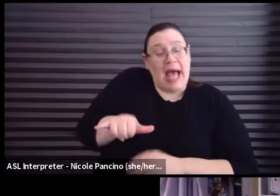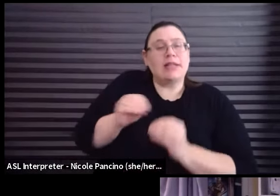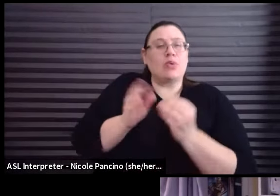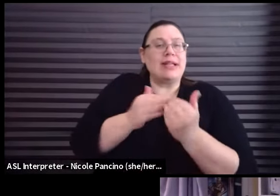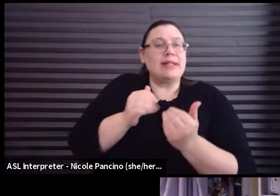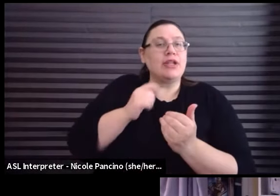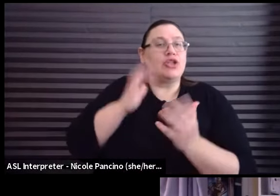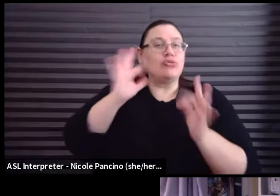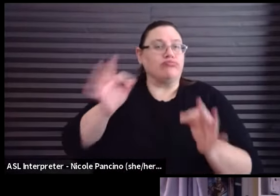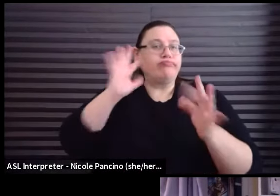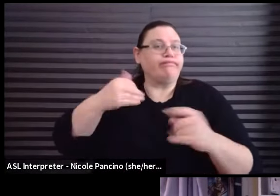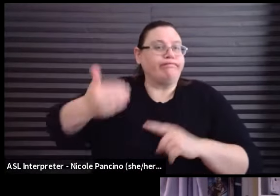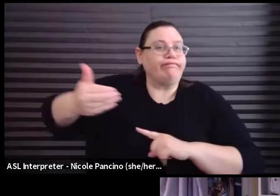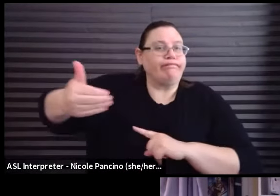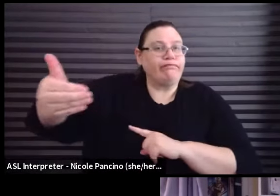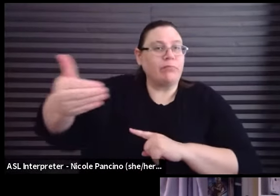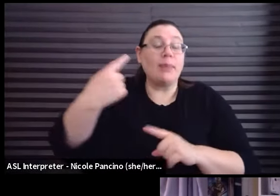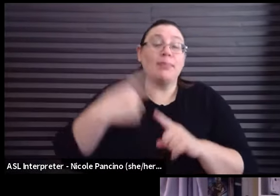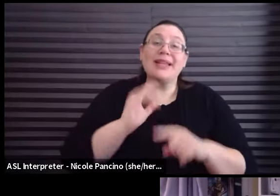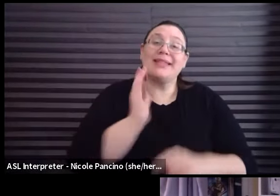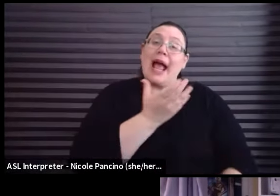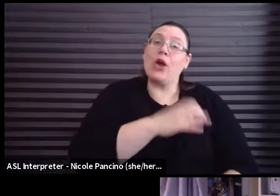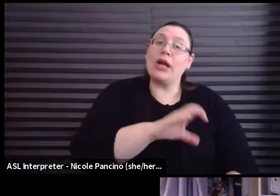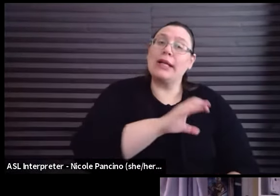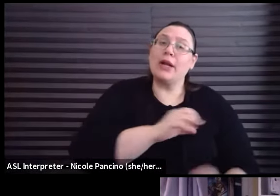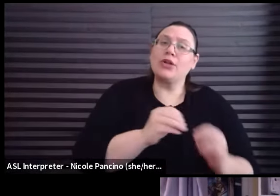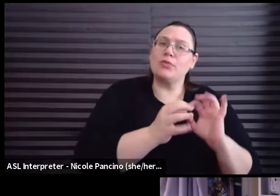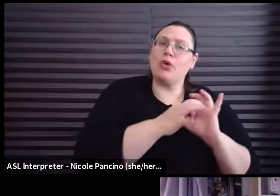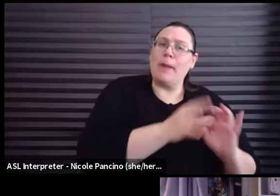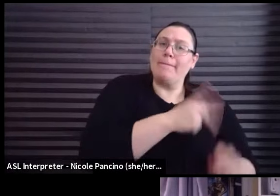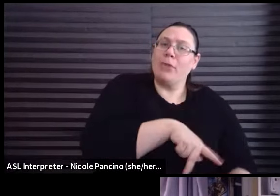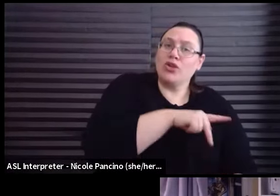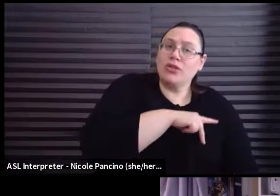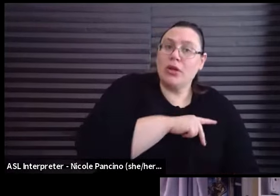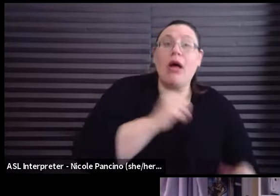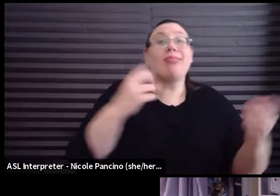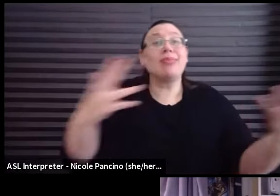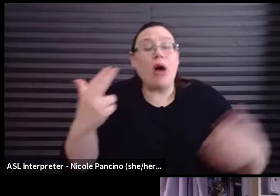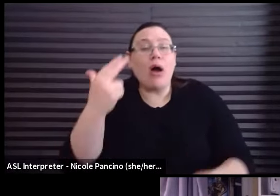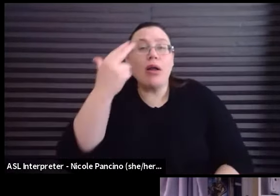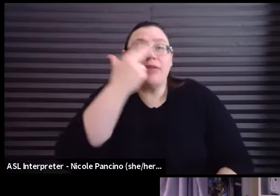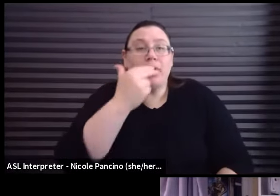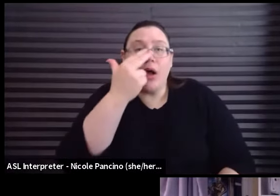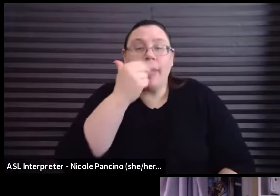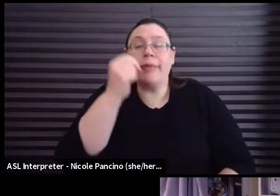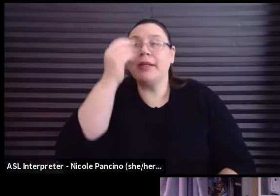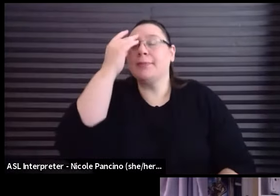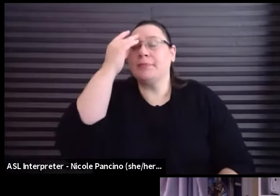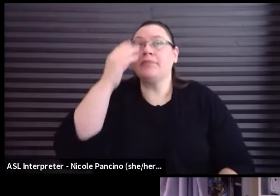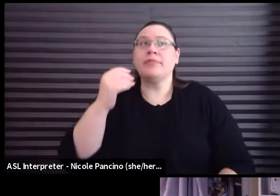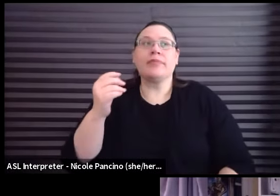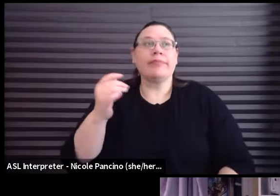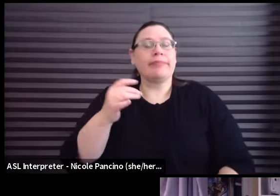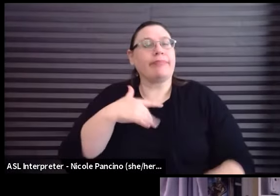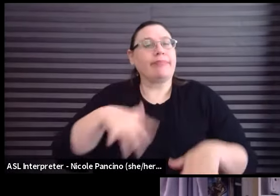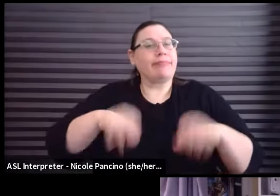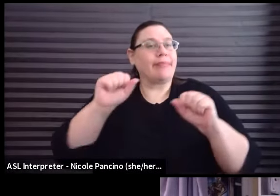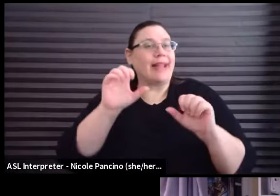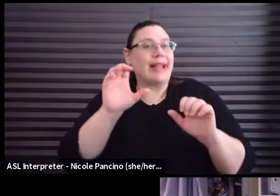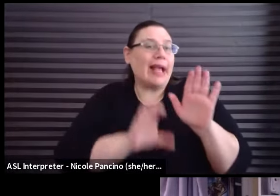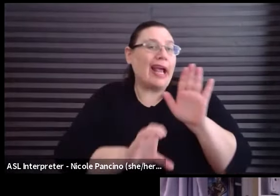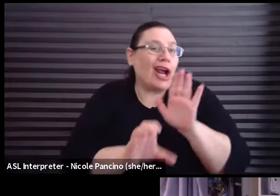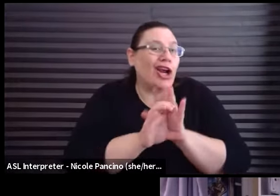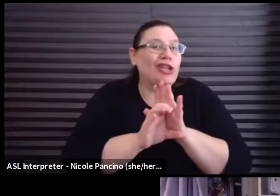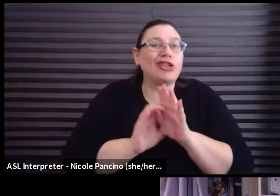And making our characters personal. A lot of comedy is, we end up playing characters and people